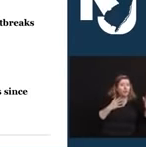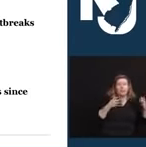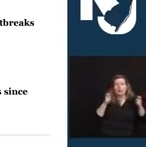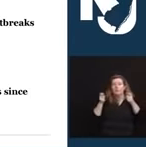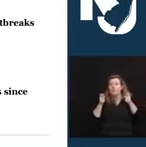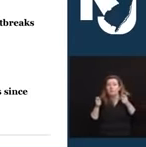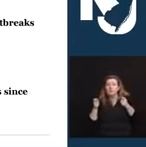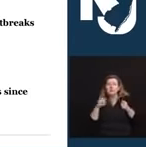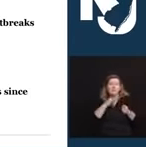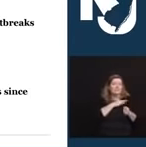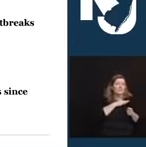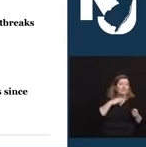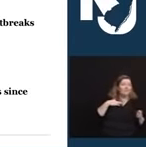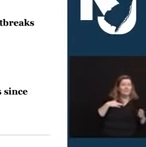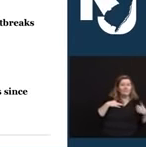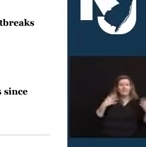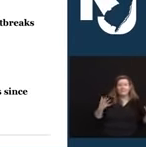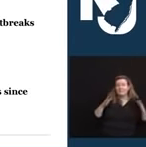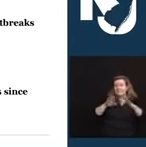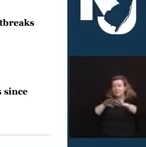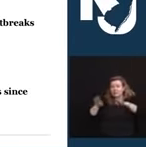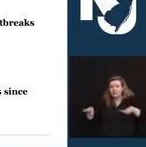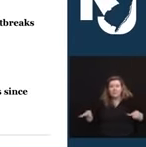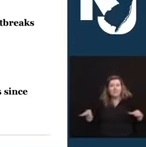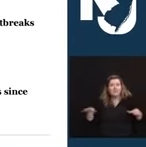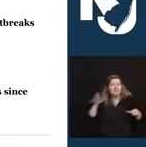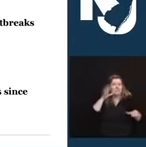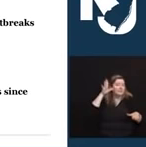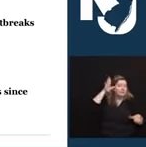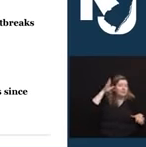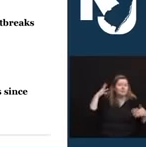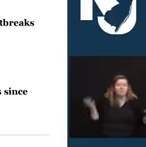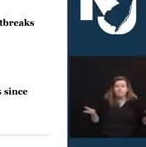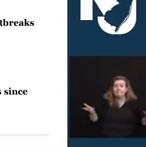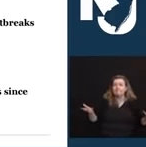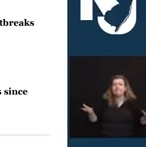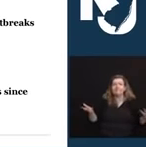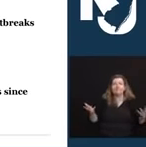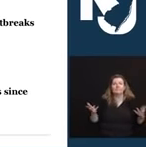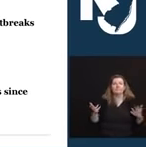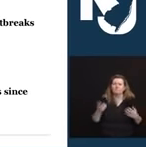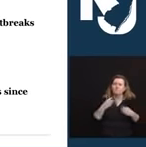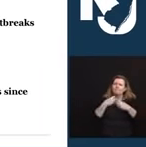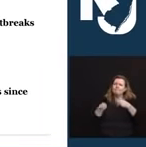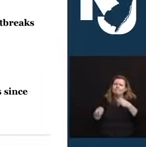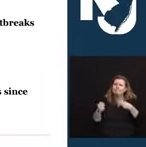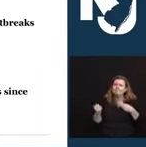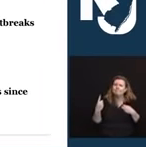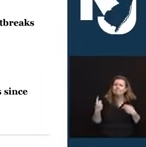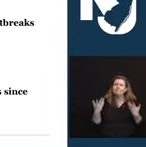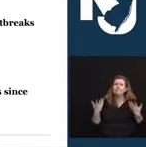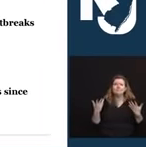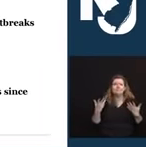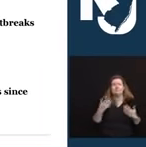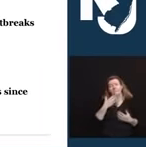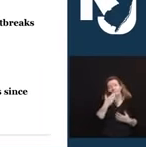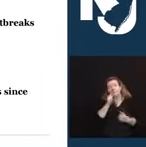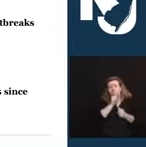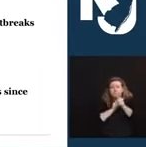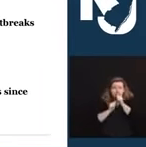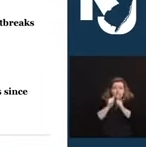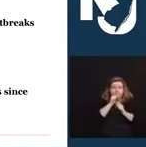regularly and I salute them for staying in there, hanging in there in an incredibly difficult